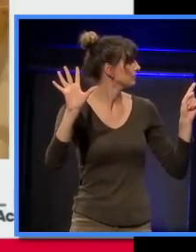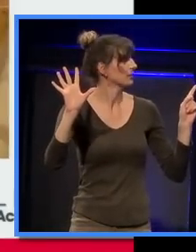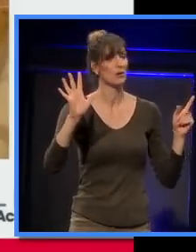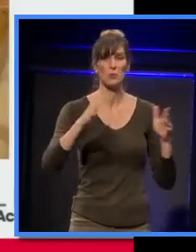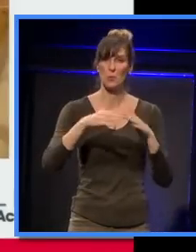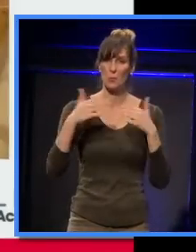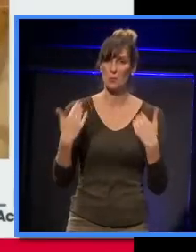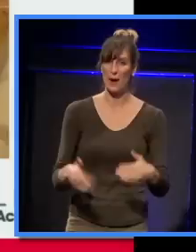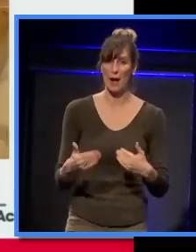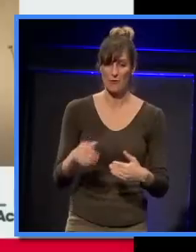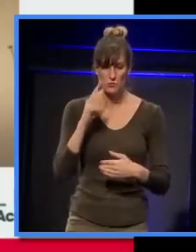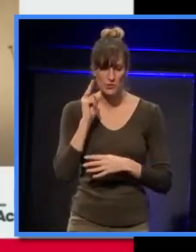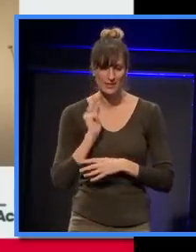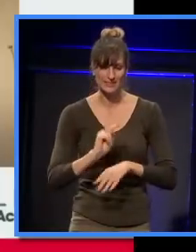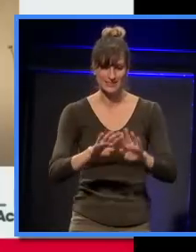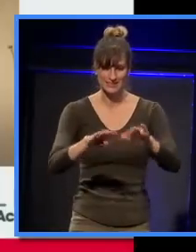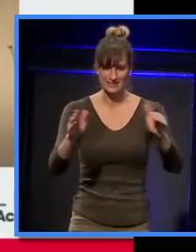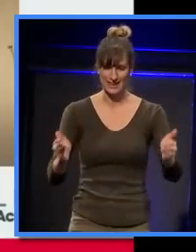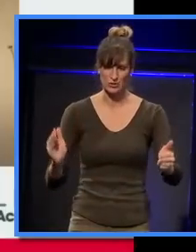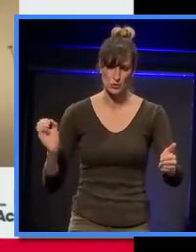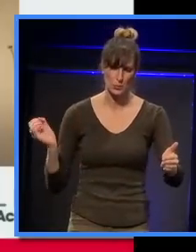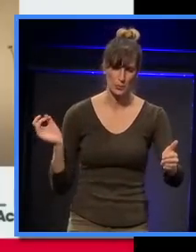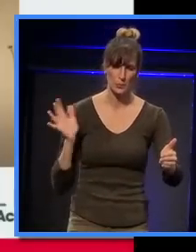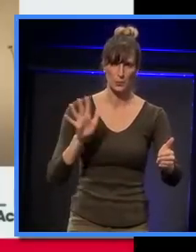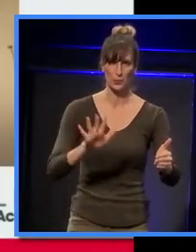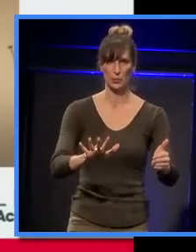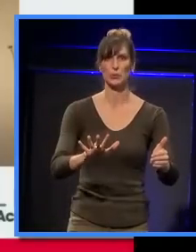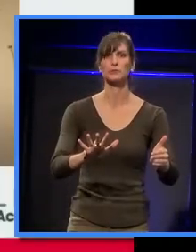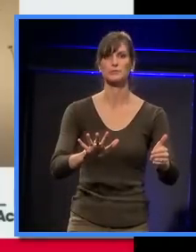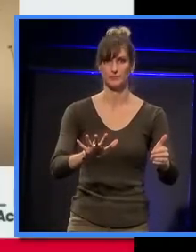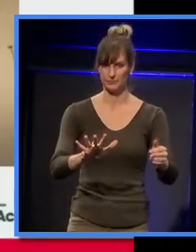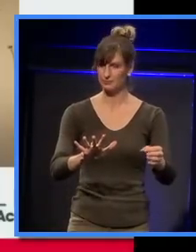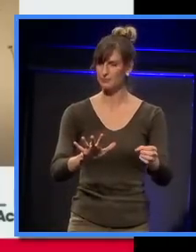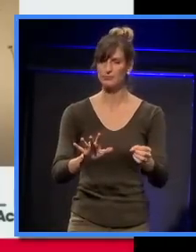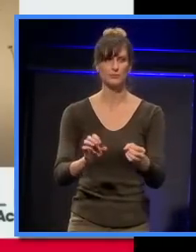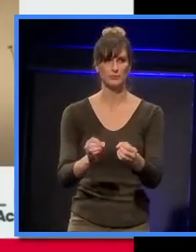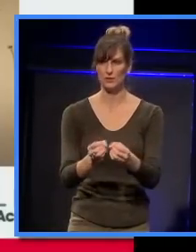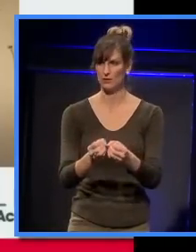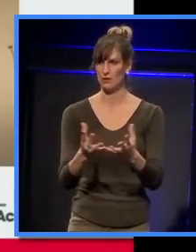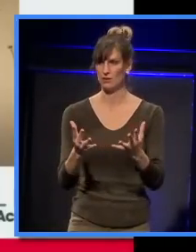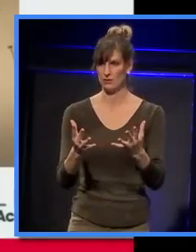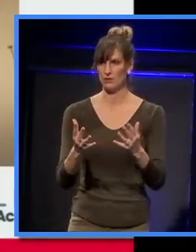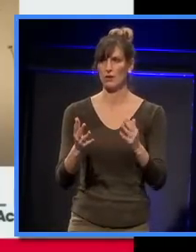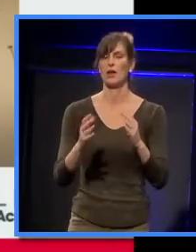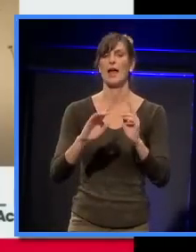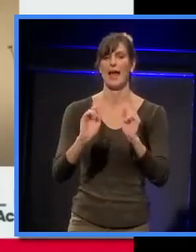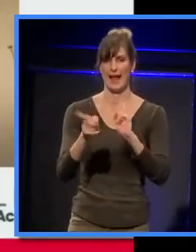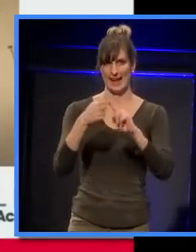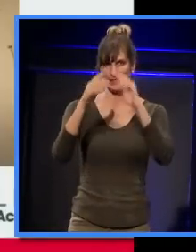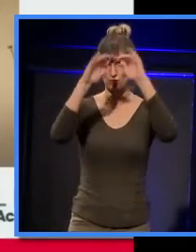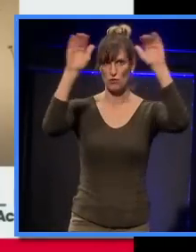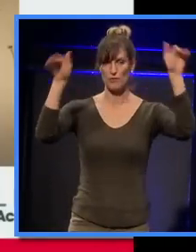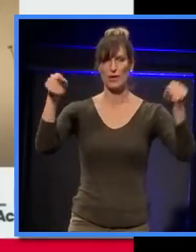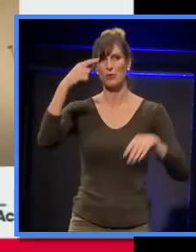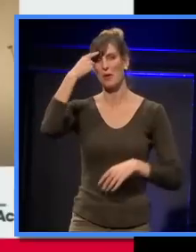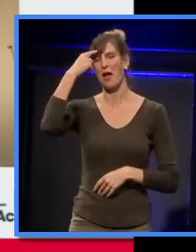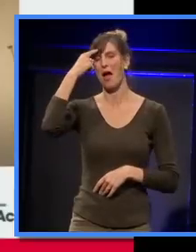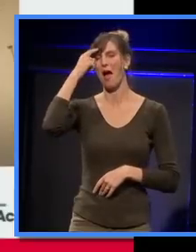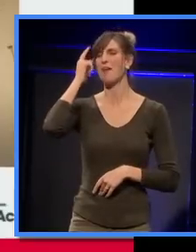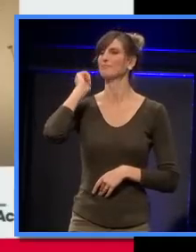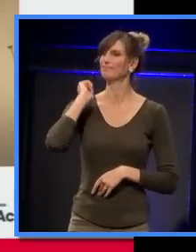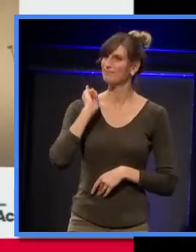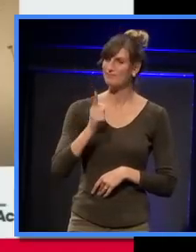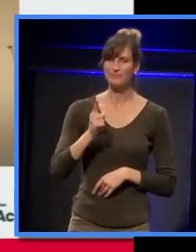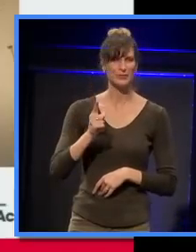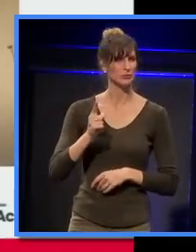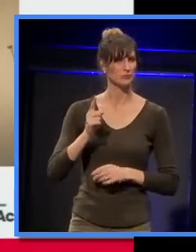stage in this reflector, and in the nuages. There was just light reflecting everywhere. And I just instantly knew, it was an absolute